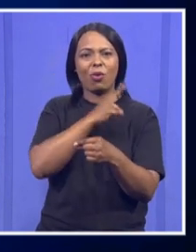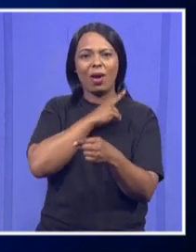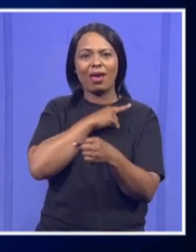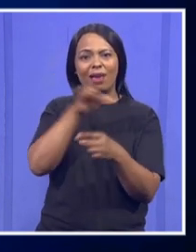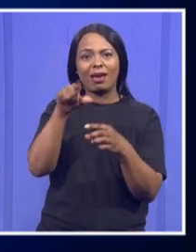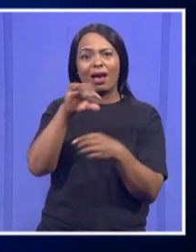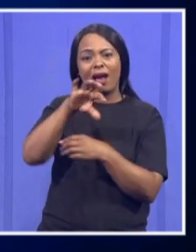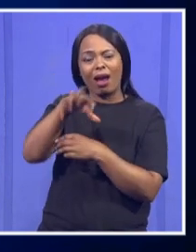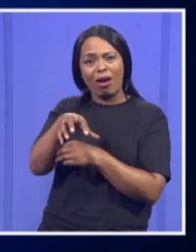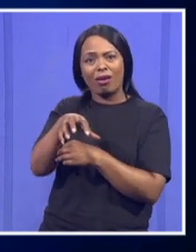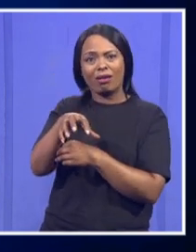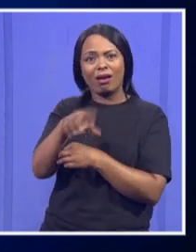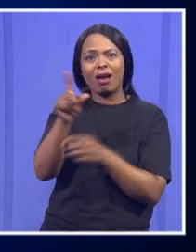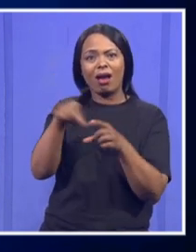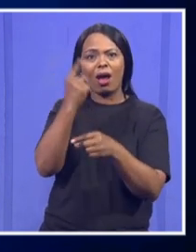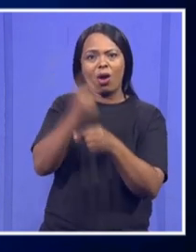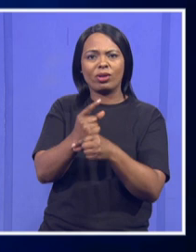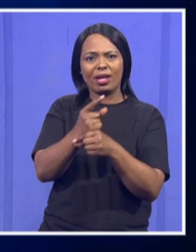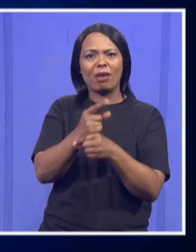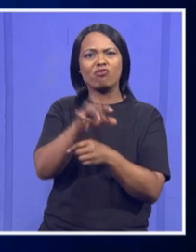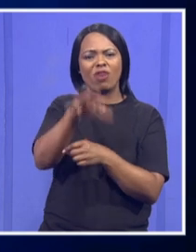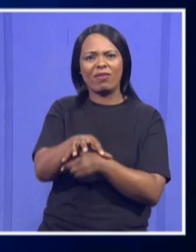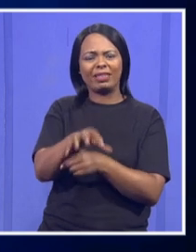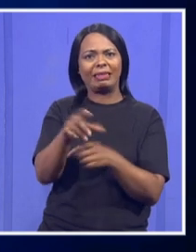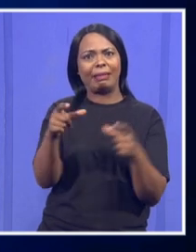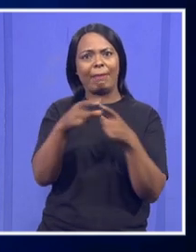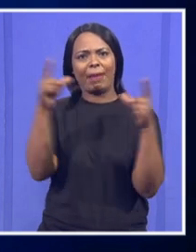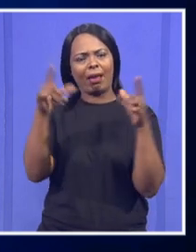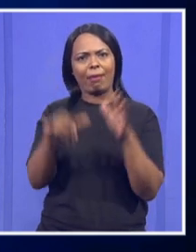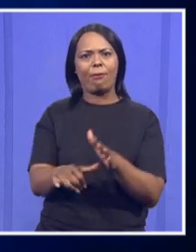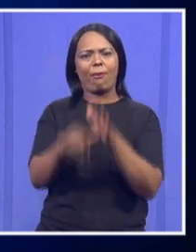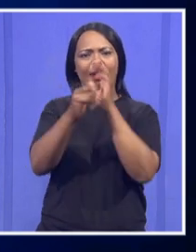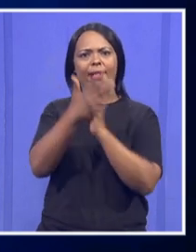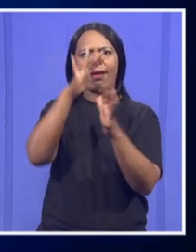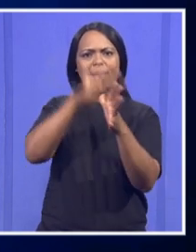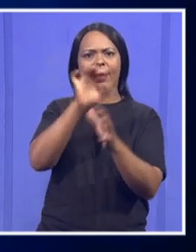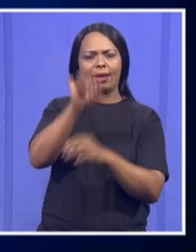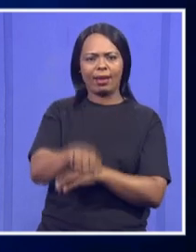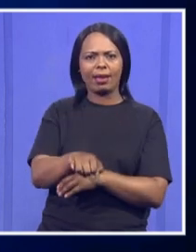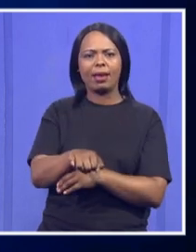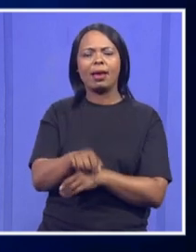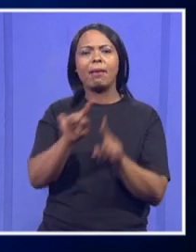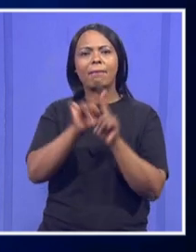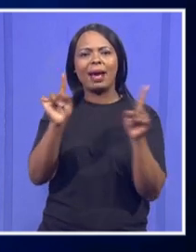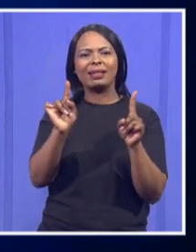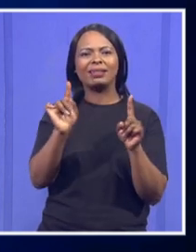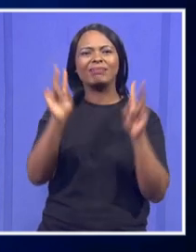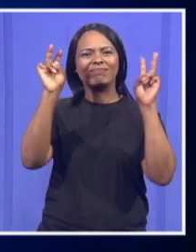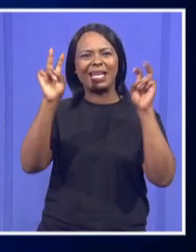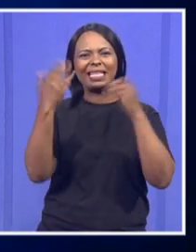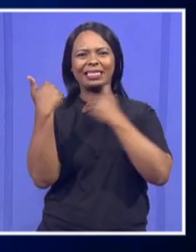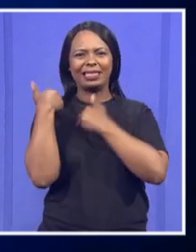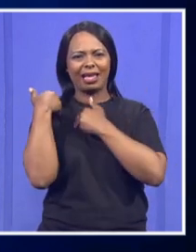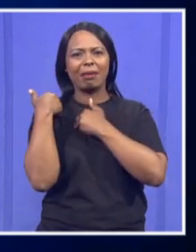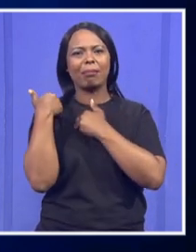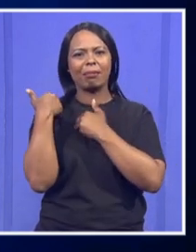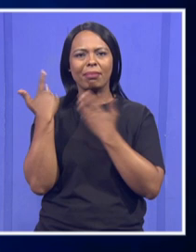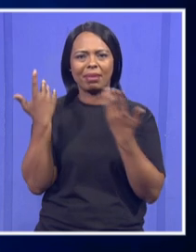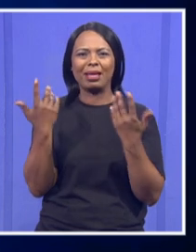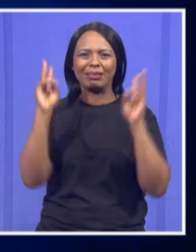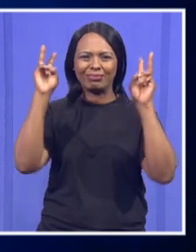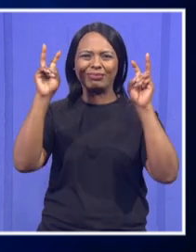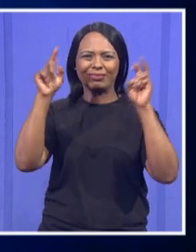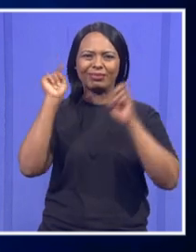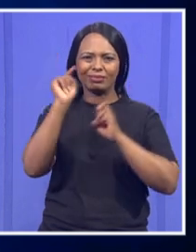important things. Not only that, but the safety, because it's a serious concern about safety in Hauden. And